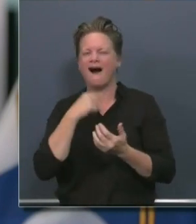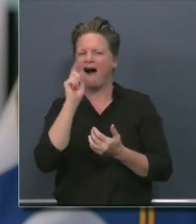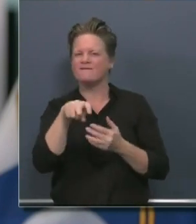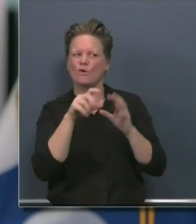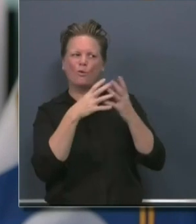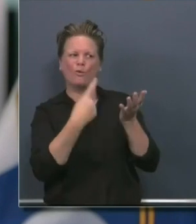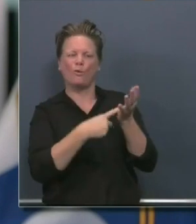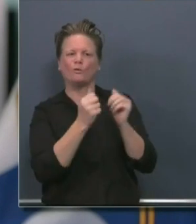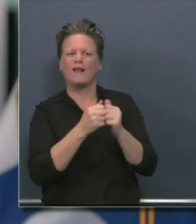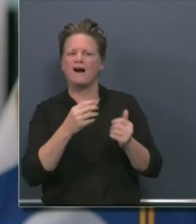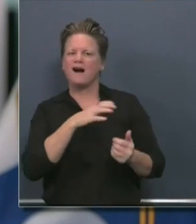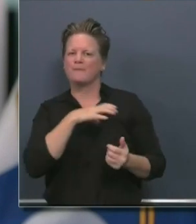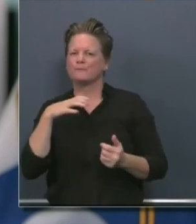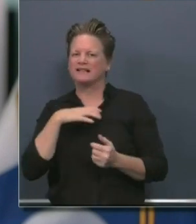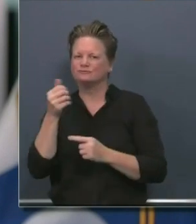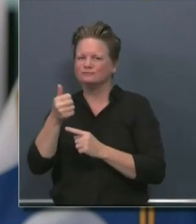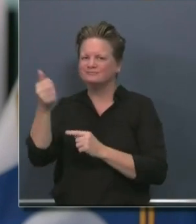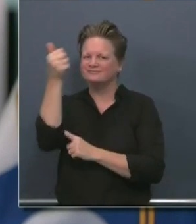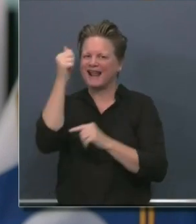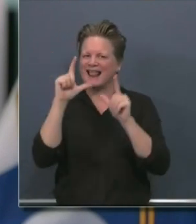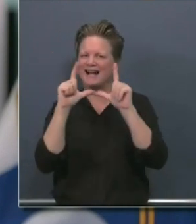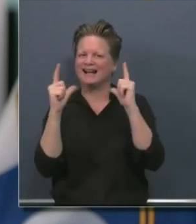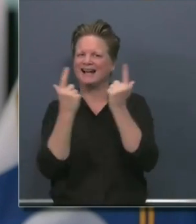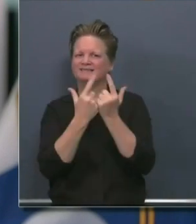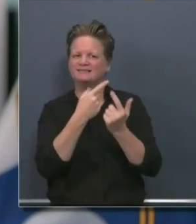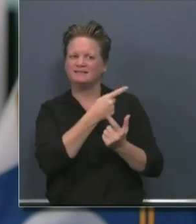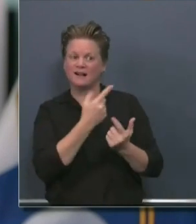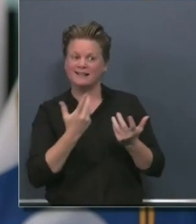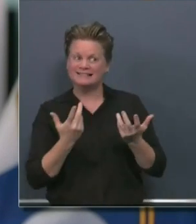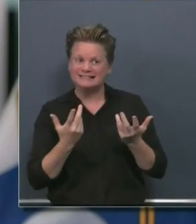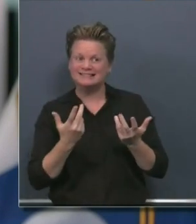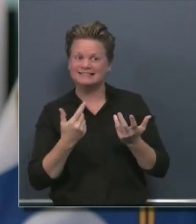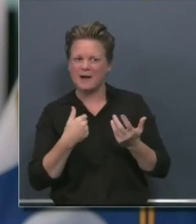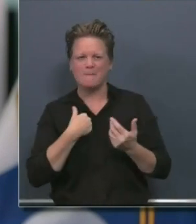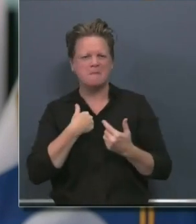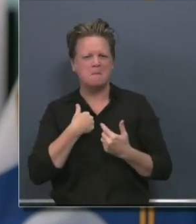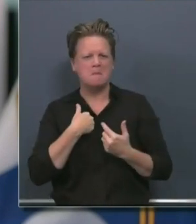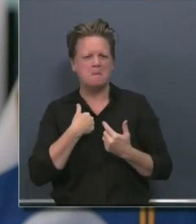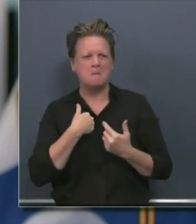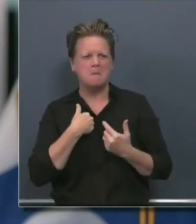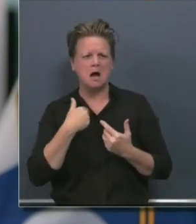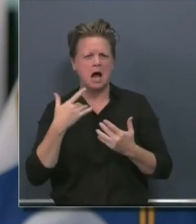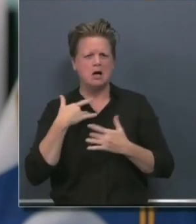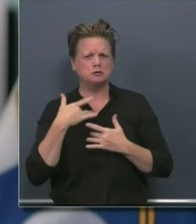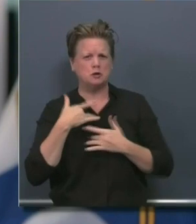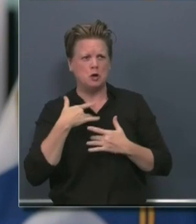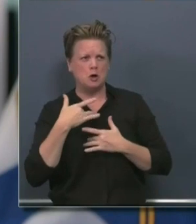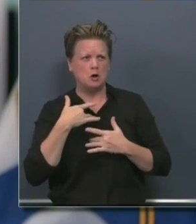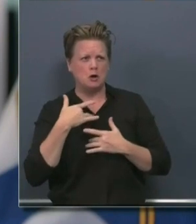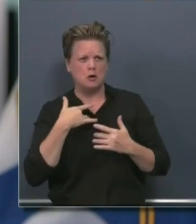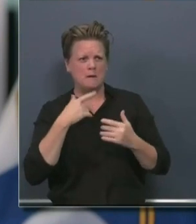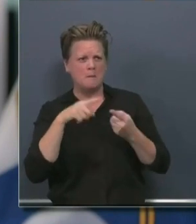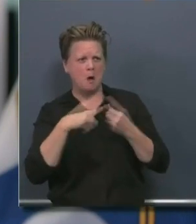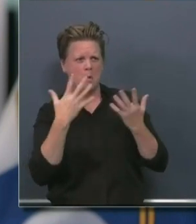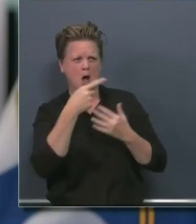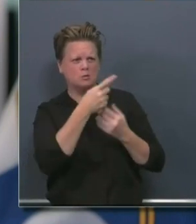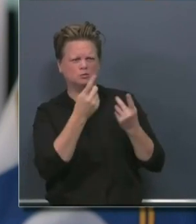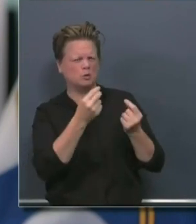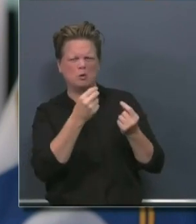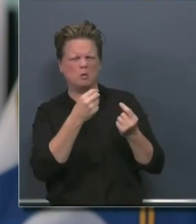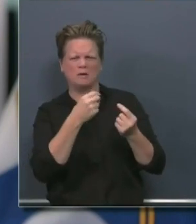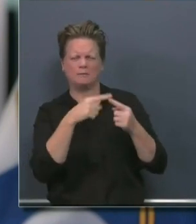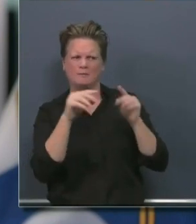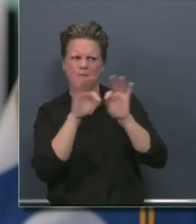that's not consistent with state guidelines, so I'm not concerned about what they do as long as it's consistent with state guidelines.